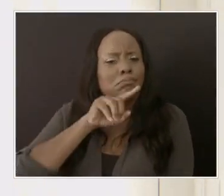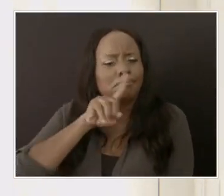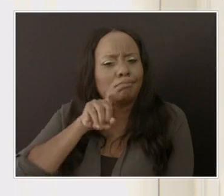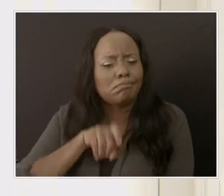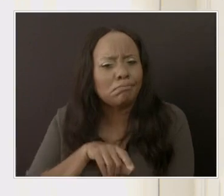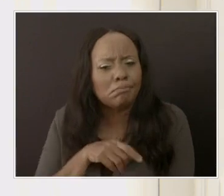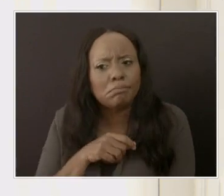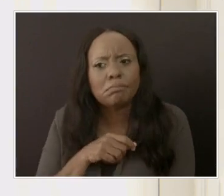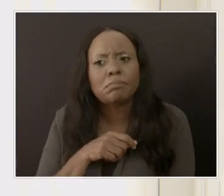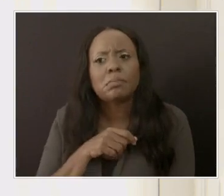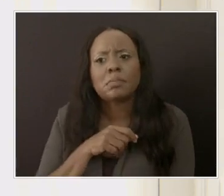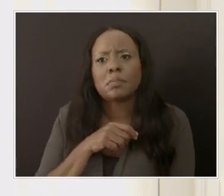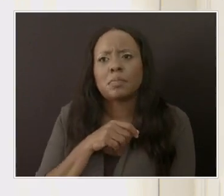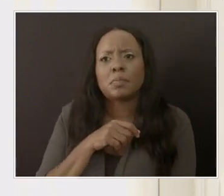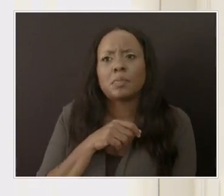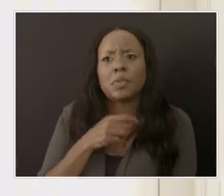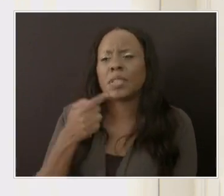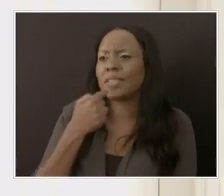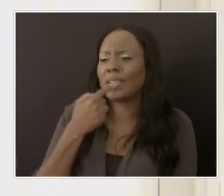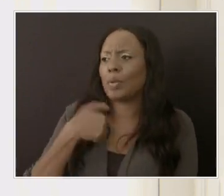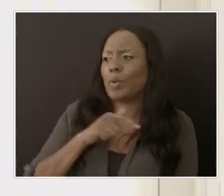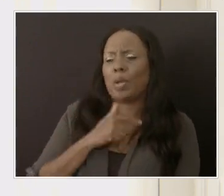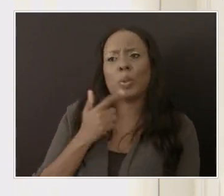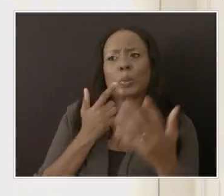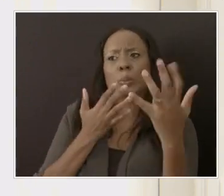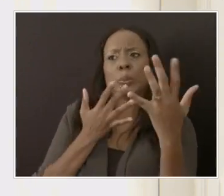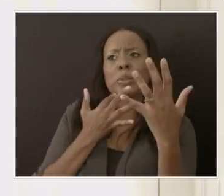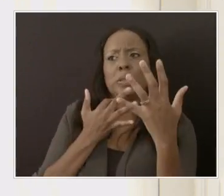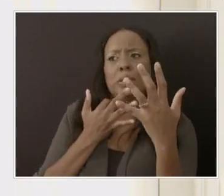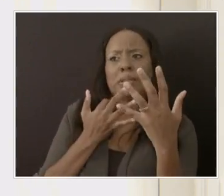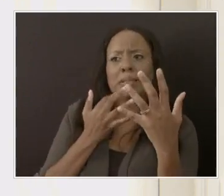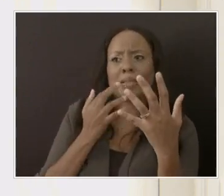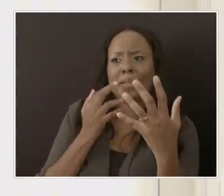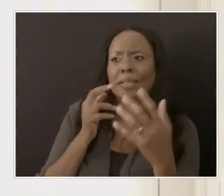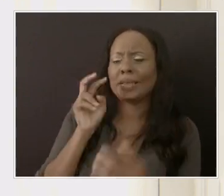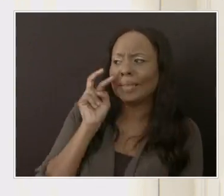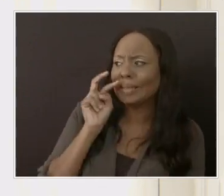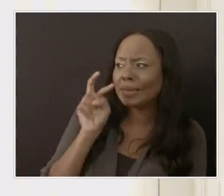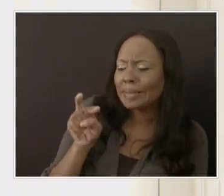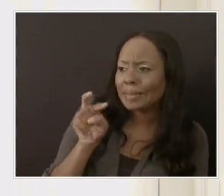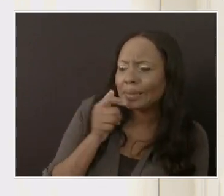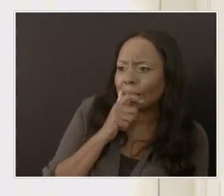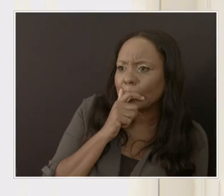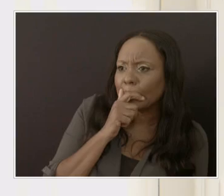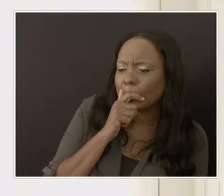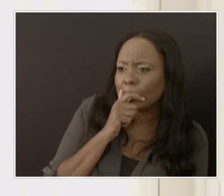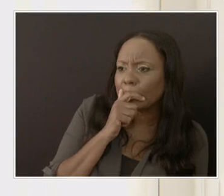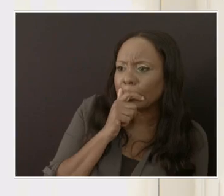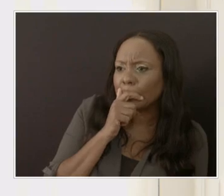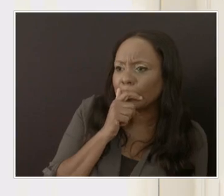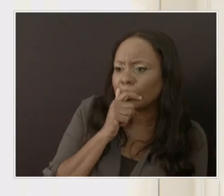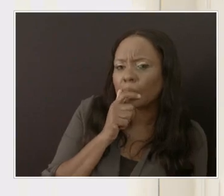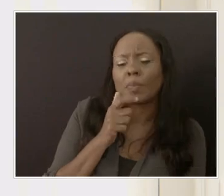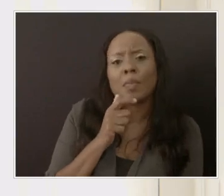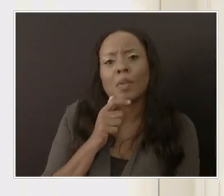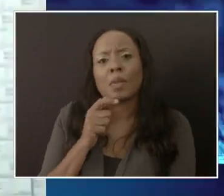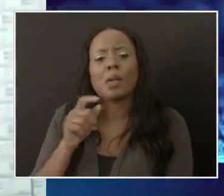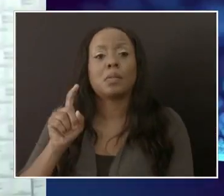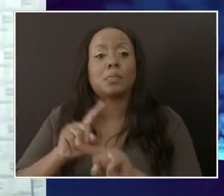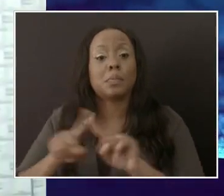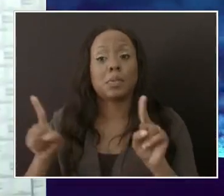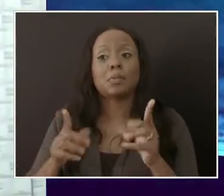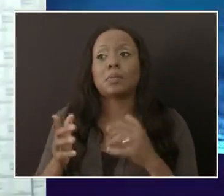of, I know you said we're on a waiting seat, but I'm just wondering where are we at and how